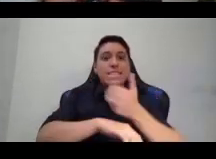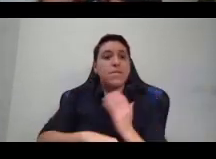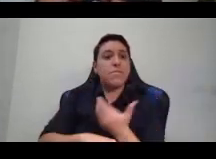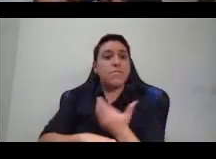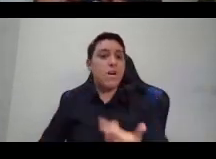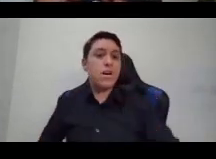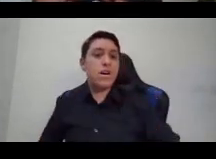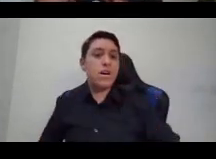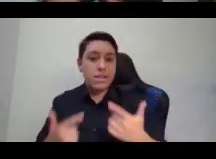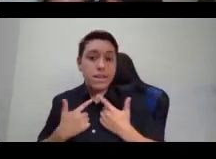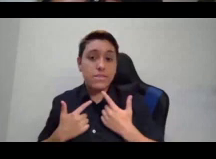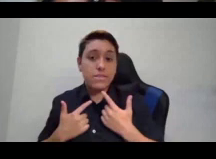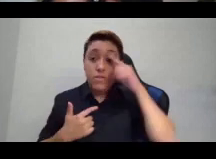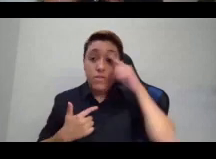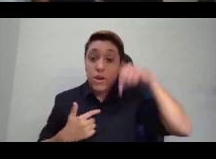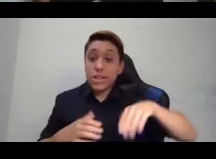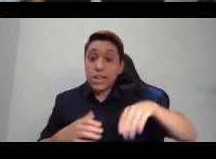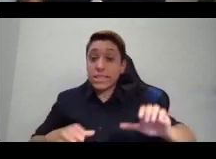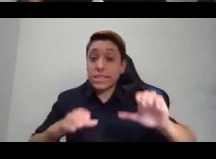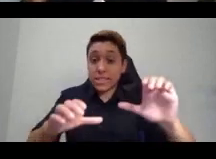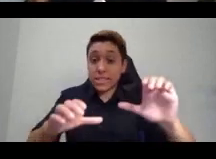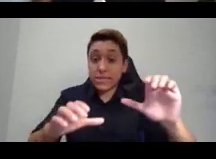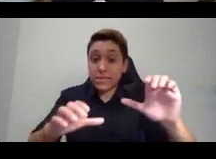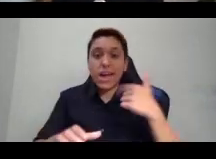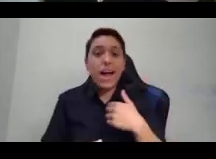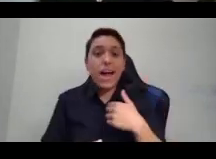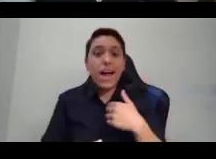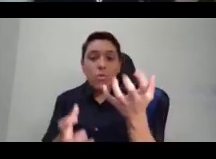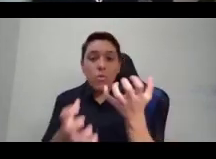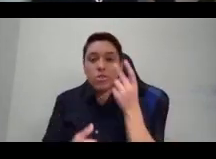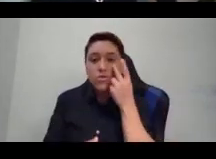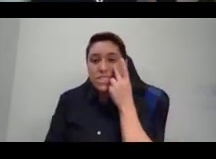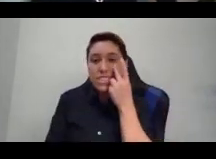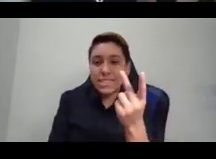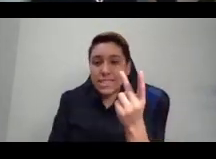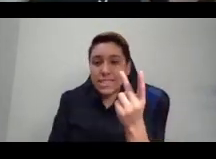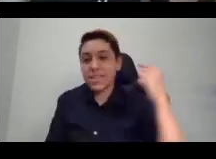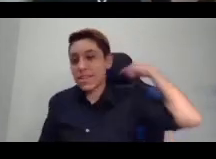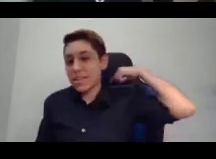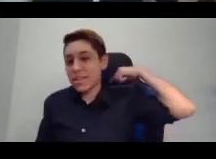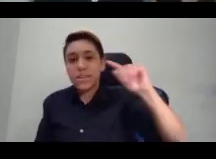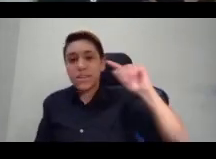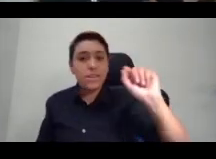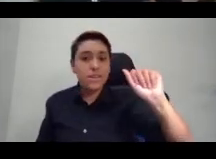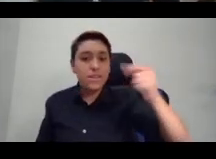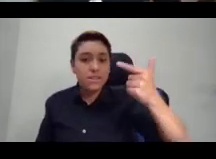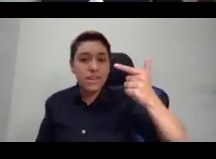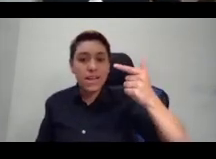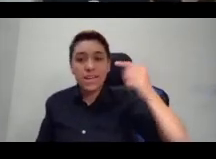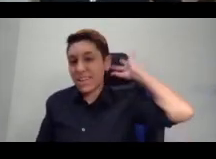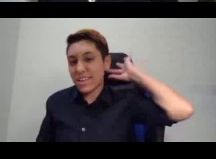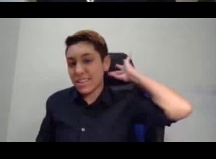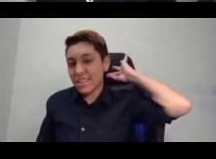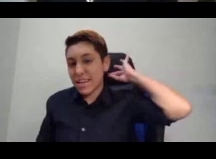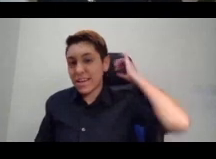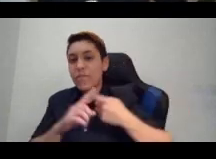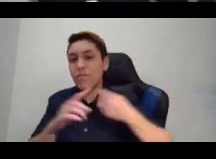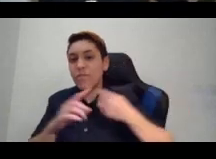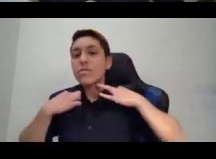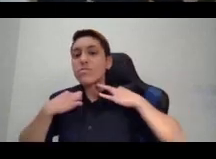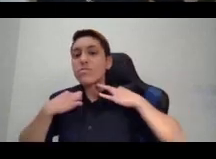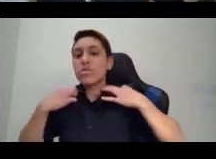look at a tag in your clothing. I think I have one right here. This is, yes, this is top. So